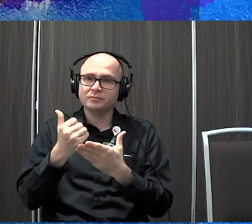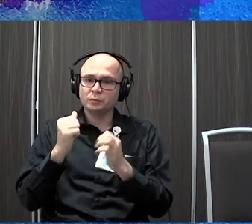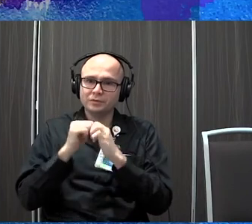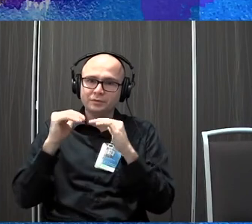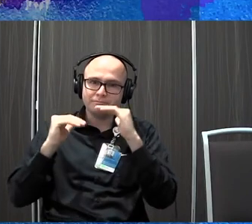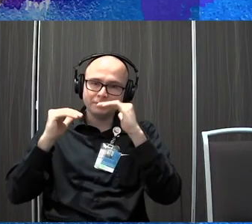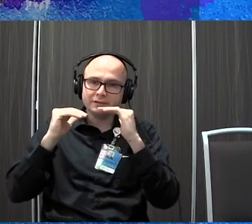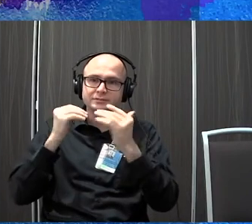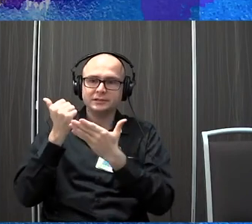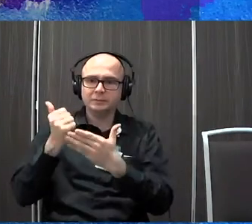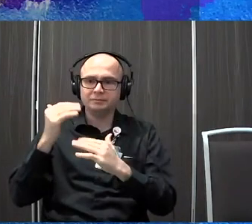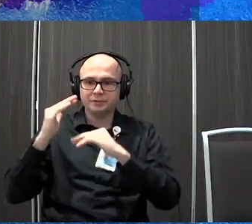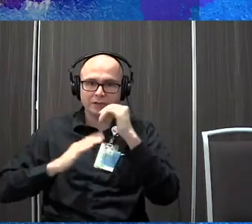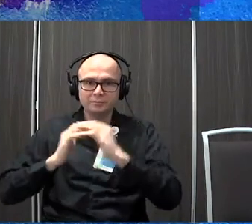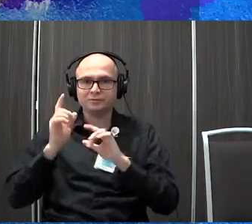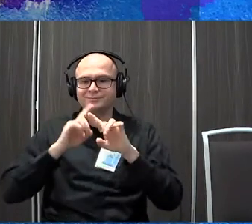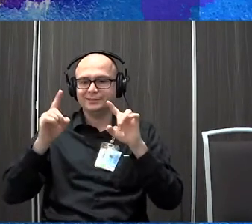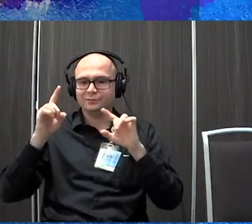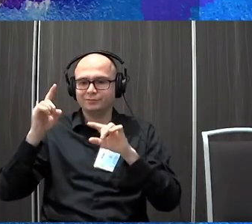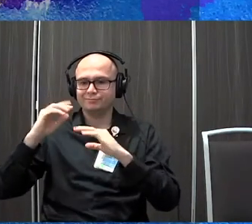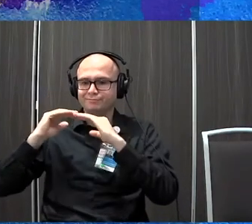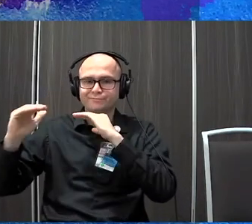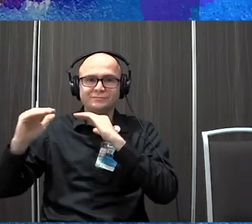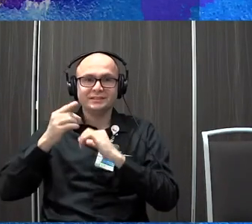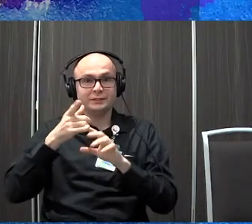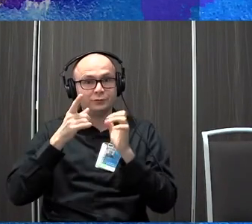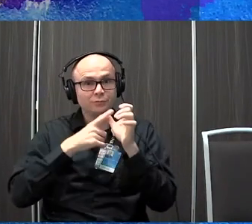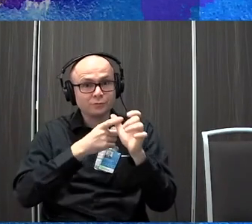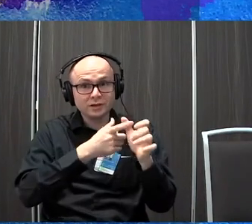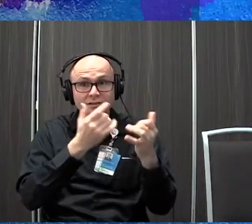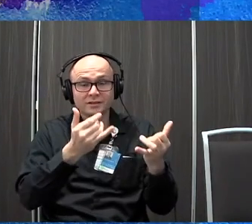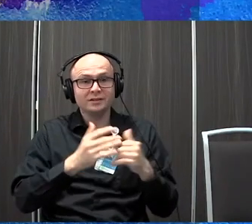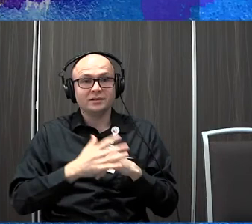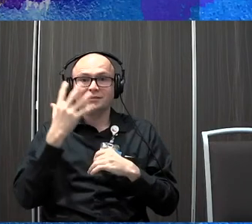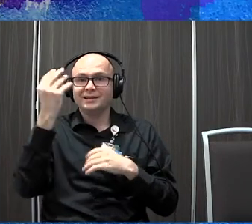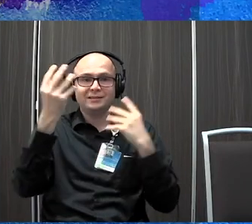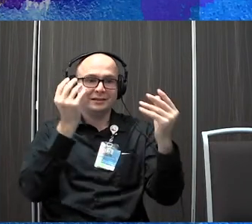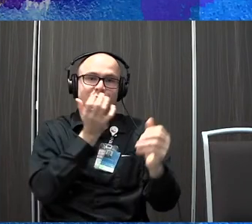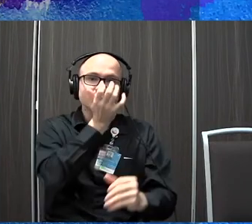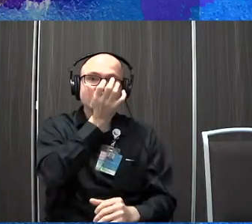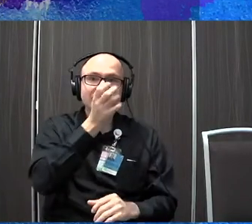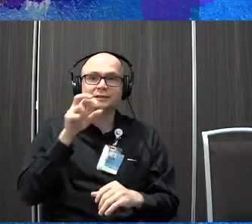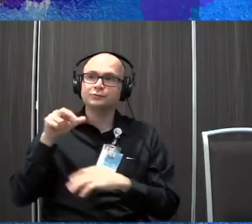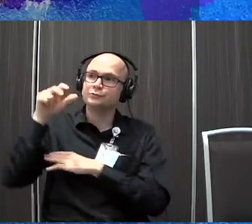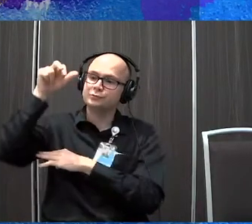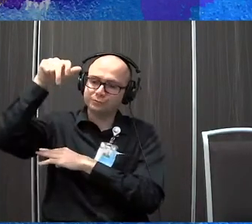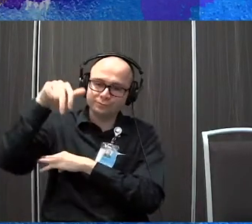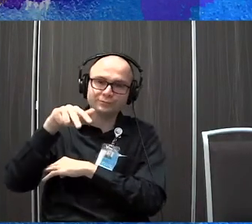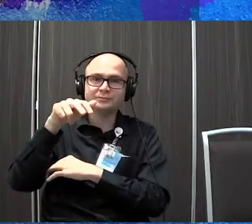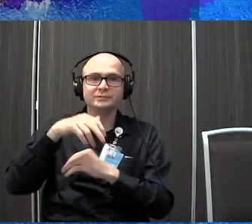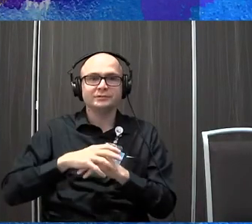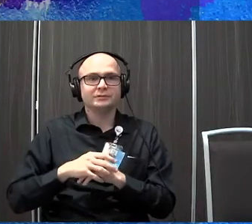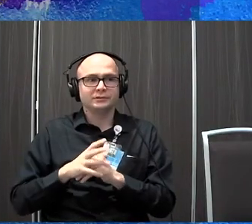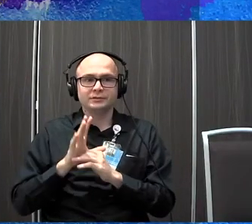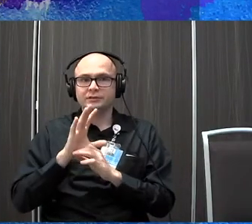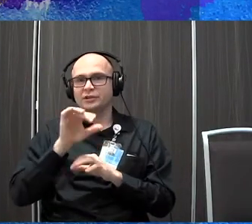balance, help him to feel comfortable on different surfaces. He can run now, like out in the grass, like up and down hills. Um, that